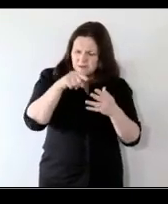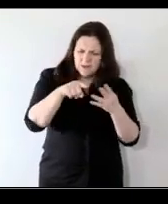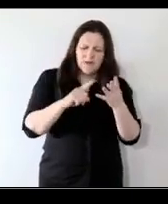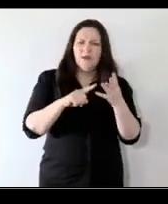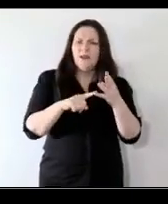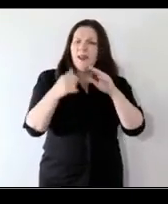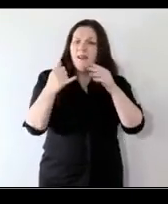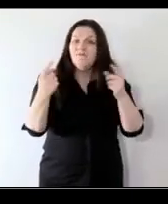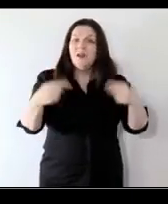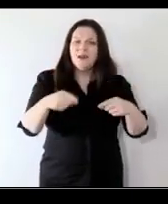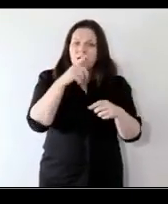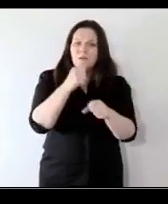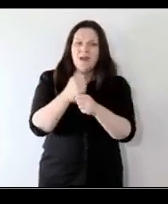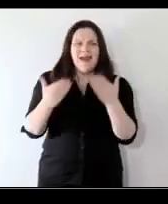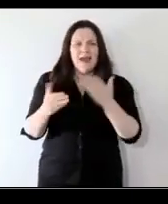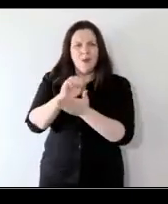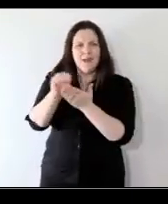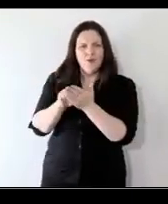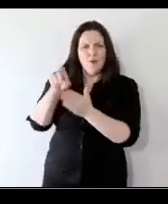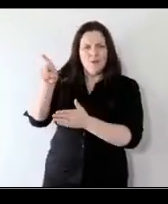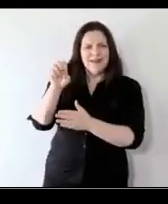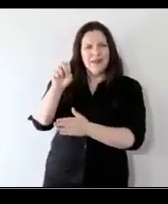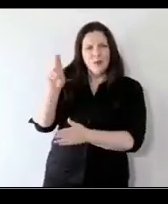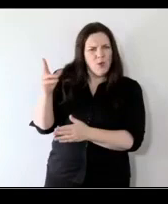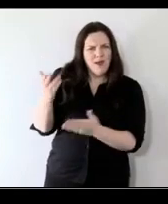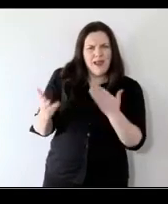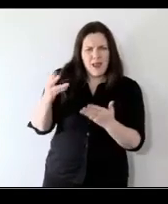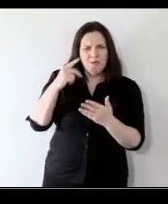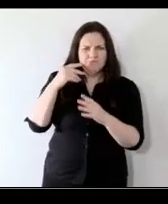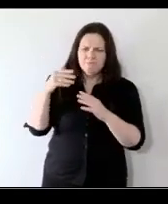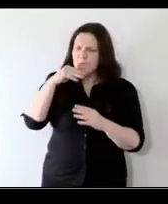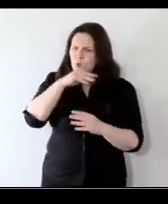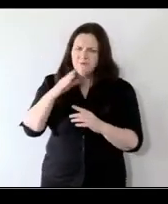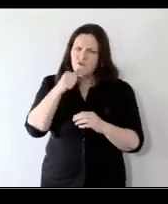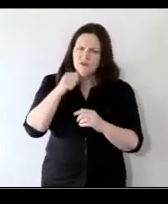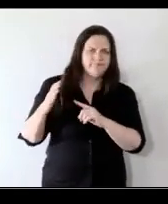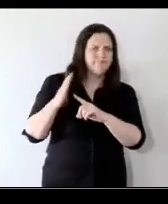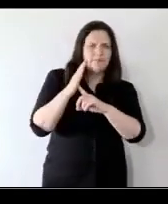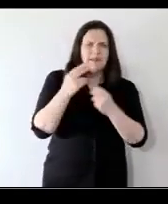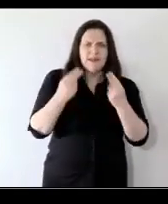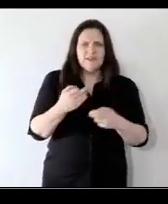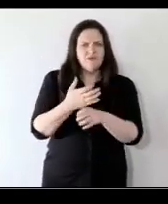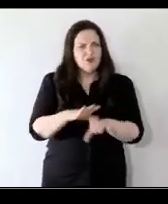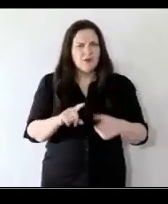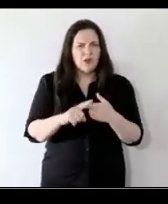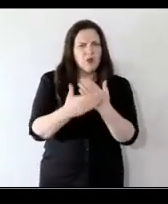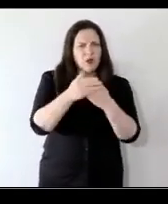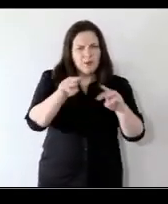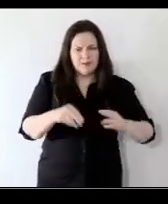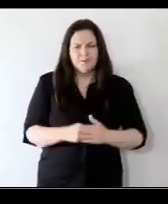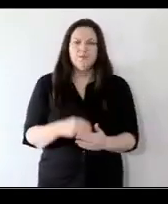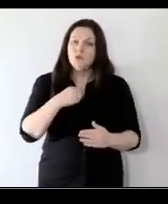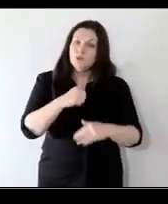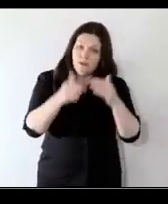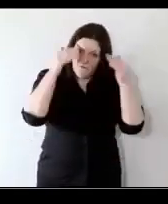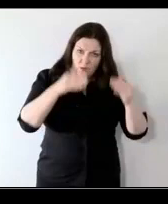on how can the EU prioritise the needs of children and young people. Today as we say we're focused on the topic of